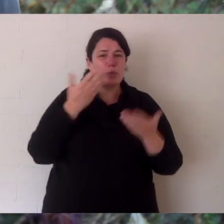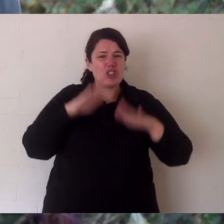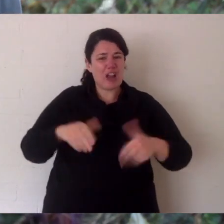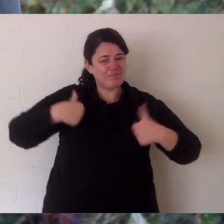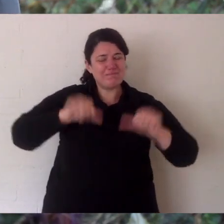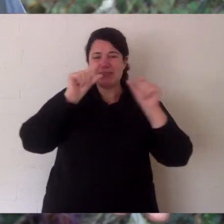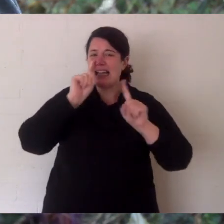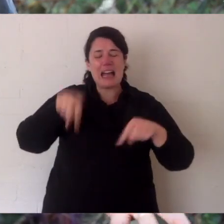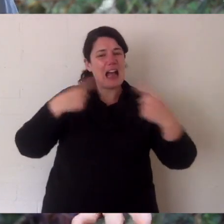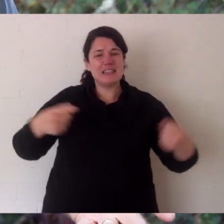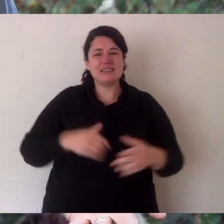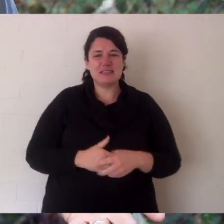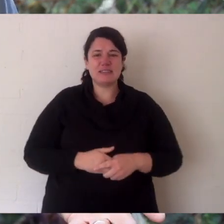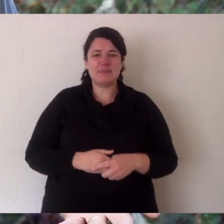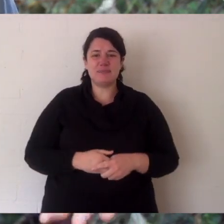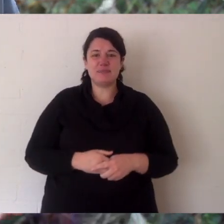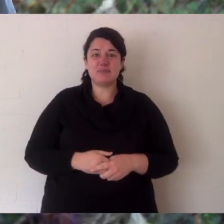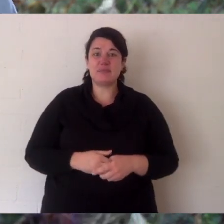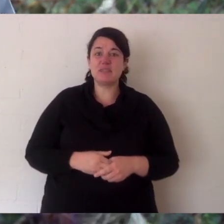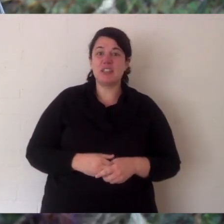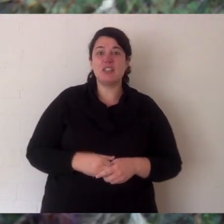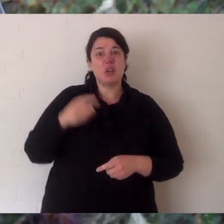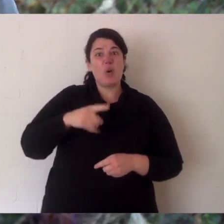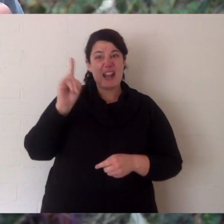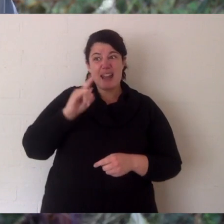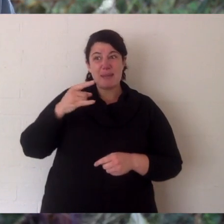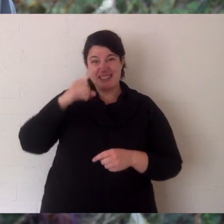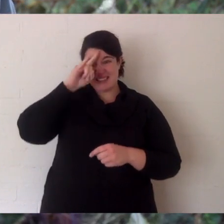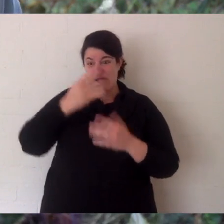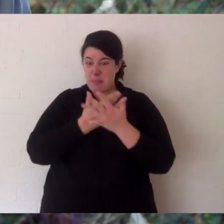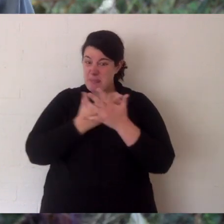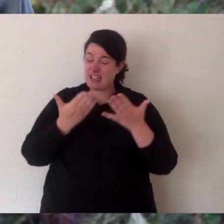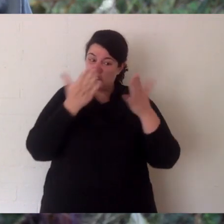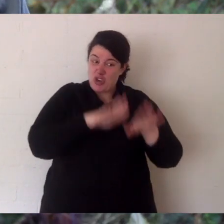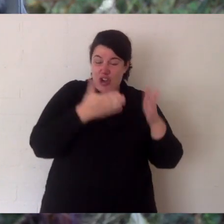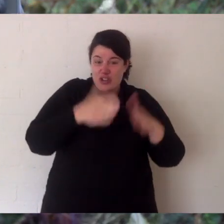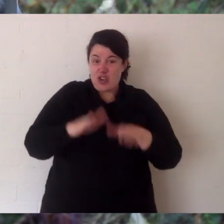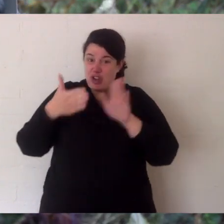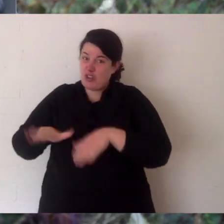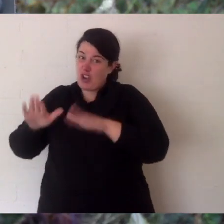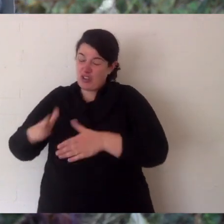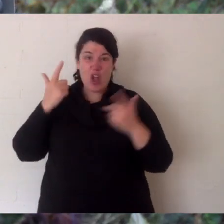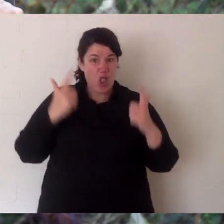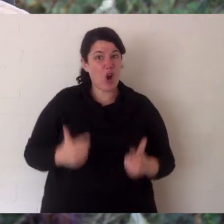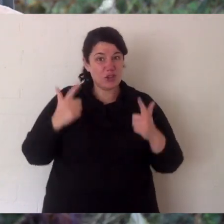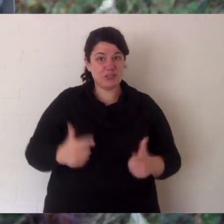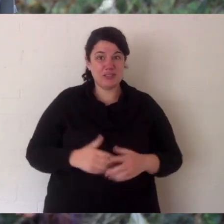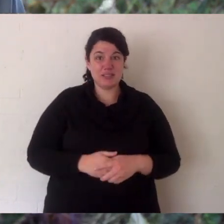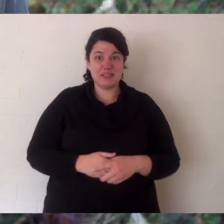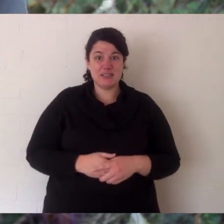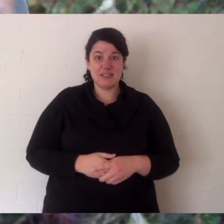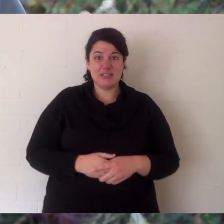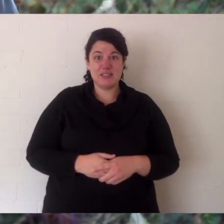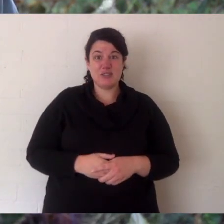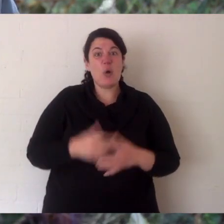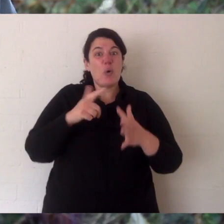they always die from it. Now since 1996 to now the devil population has decreased by